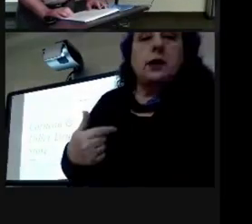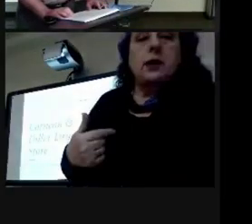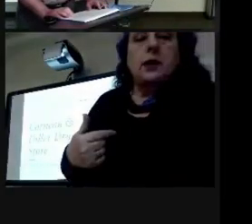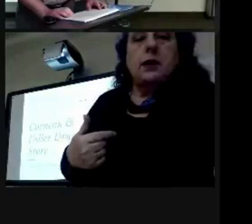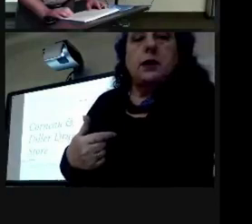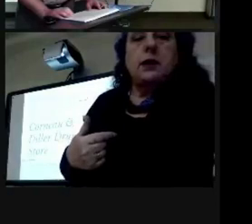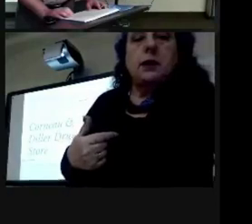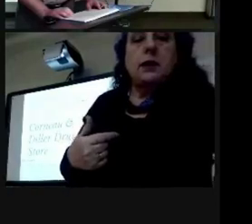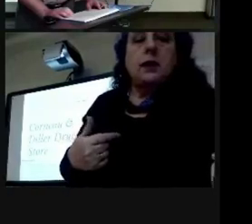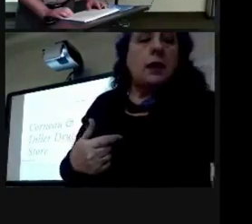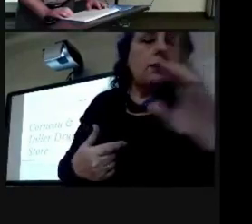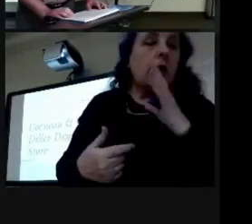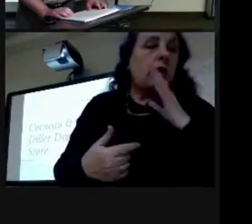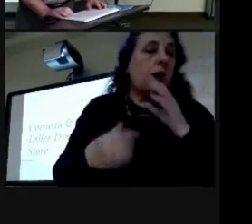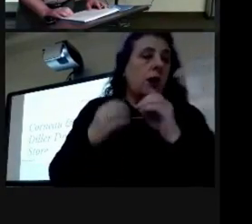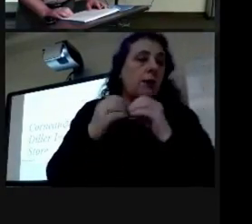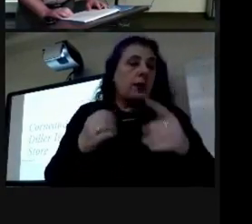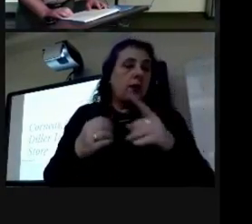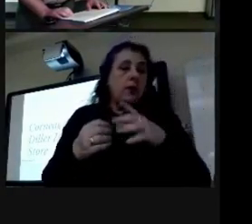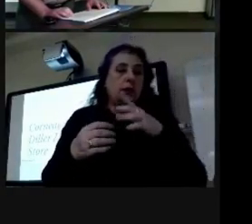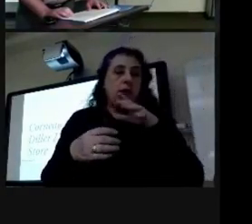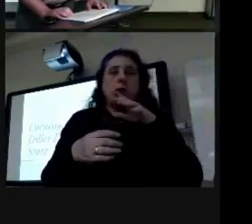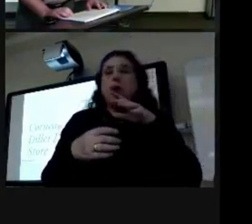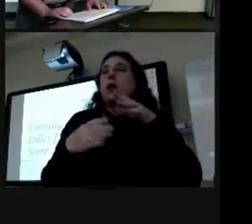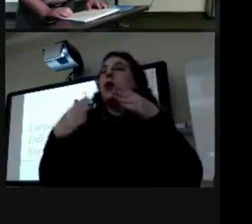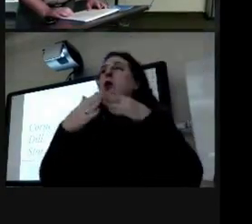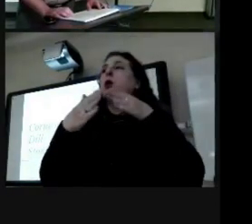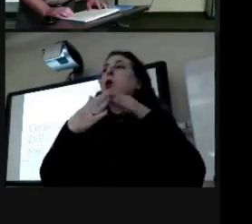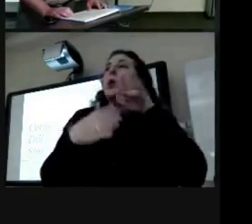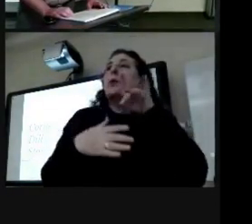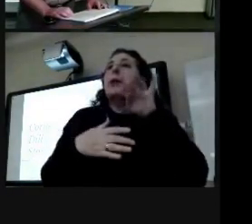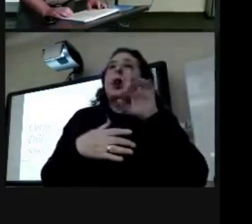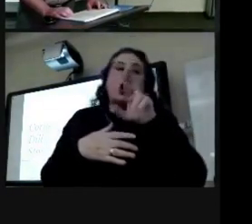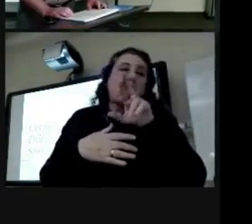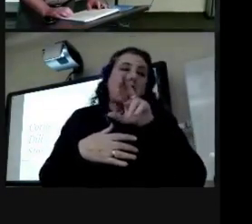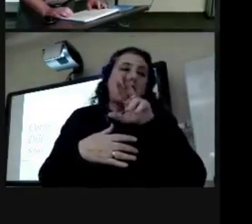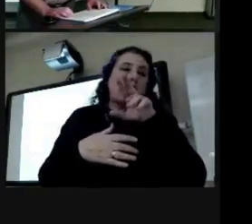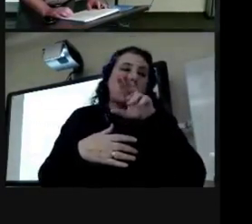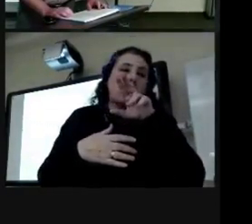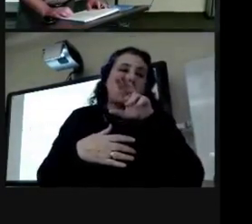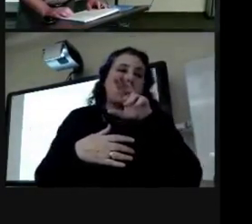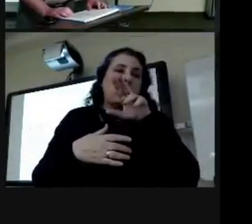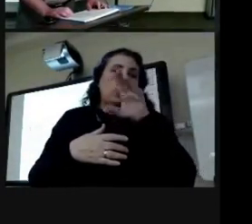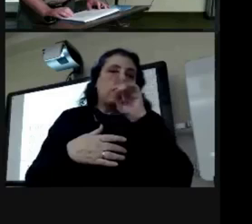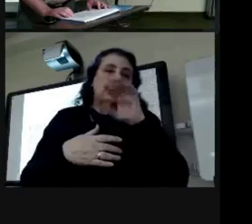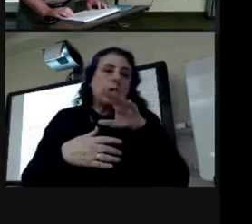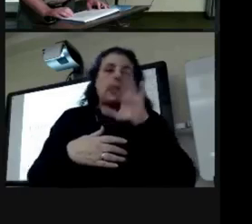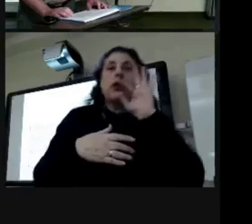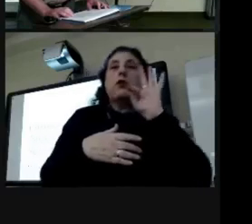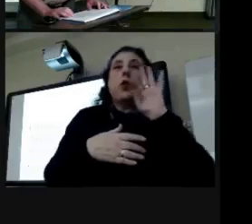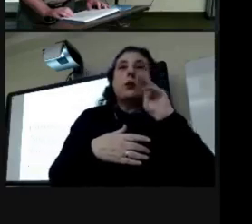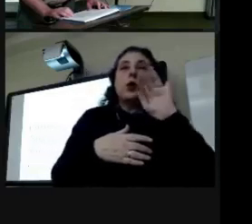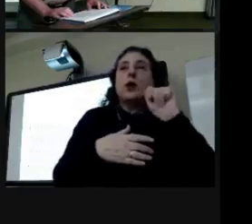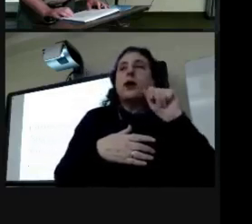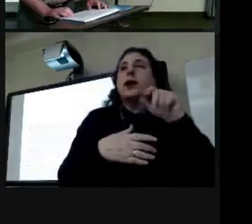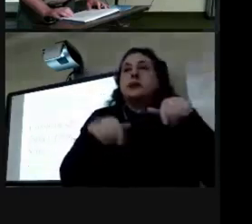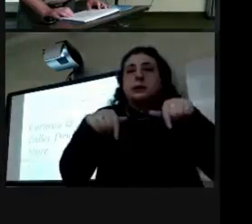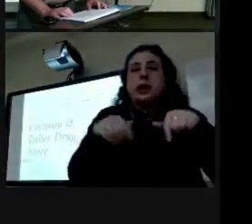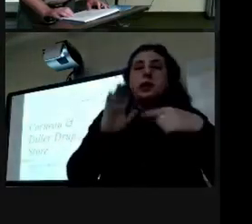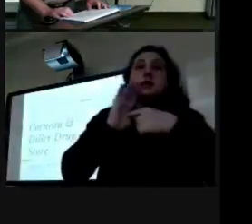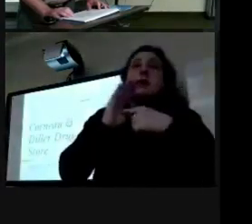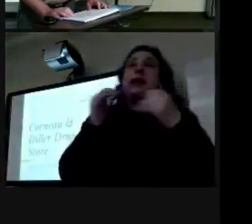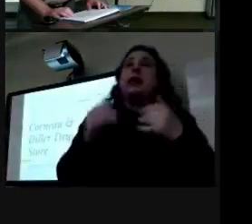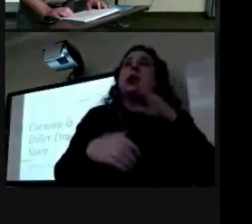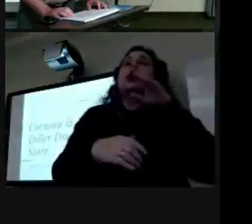i'm going to talk a little bit about the corner of miller drugstore and the formulary which is on display here at the museum of the great prairie